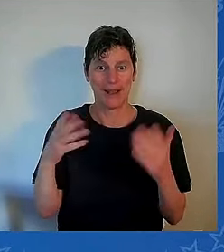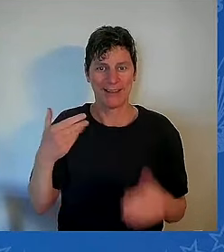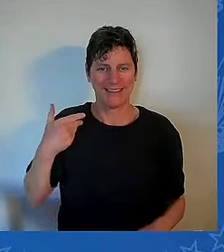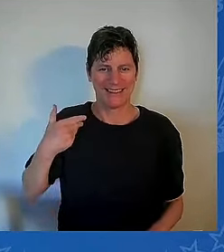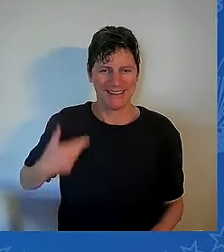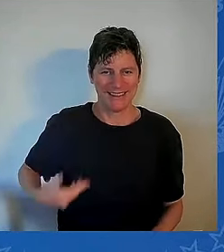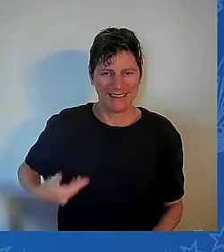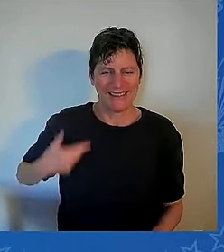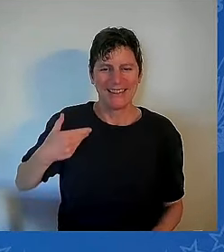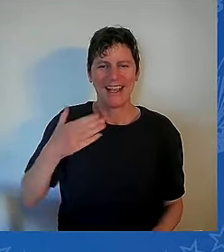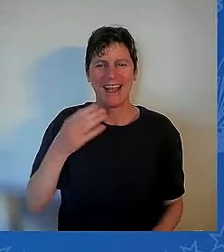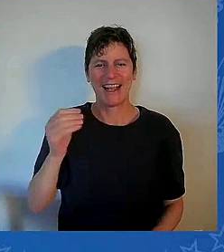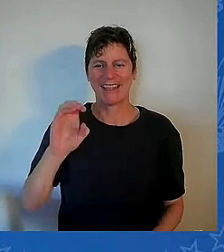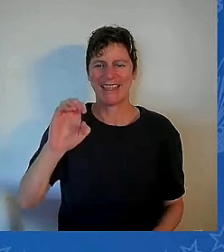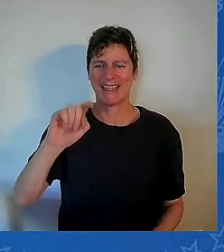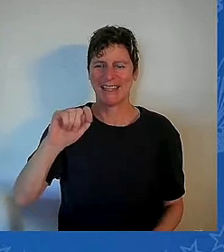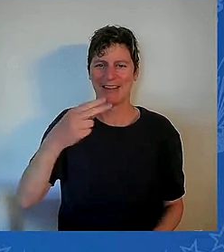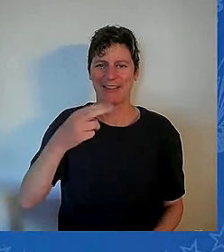Oh, you think I'm kidding.